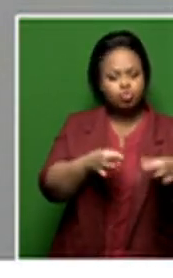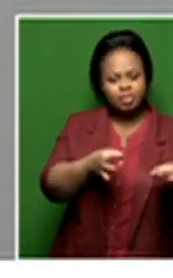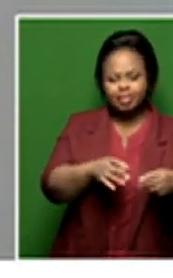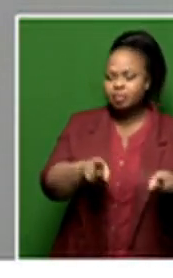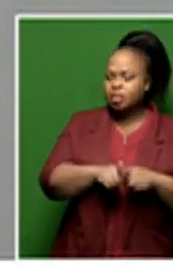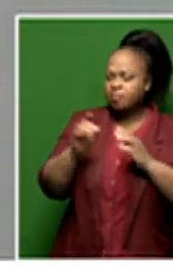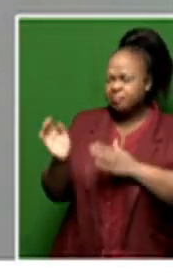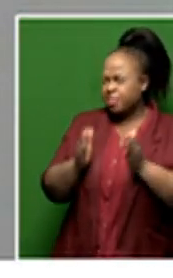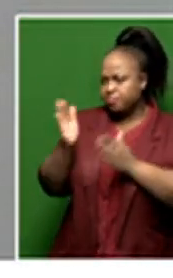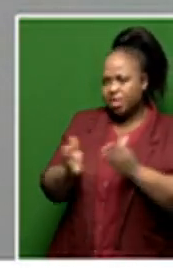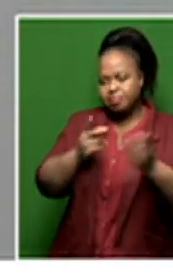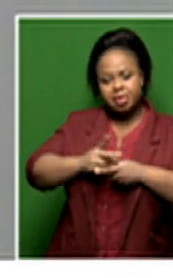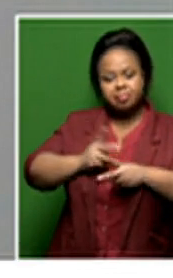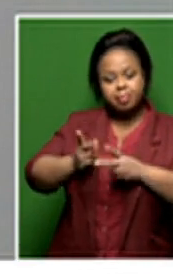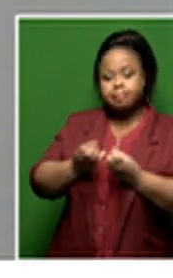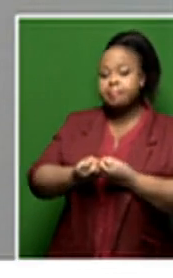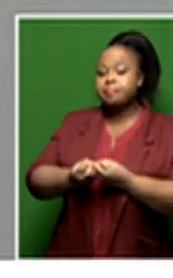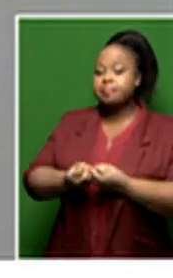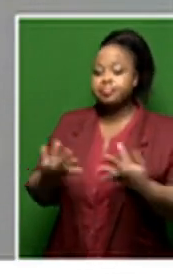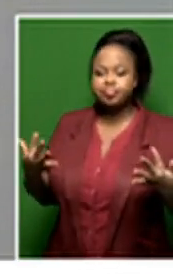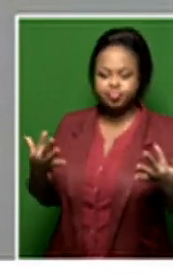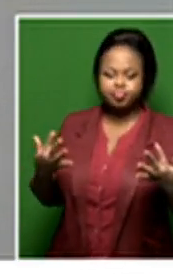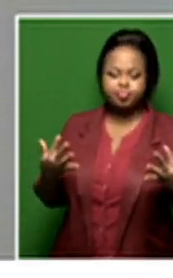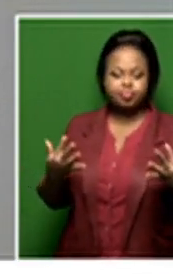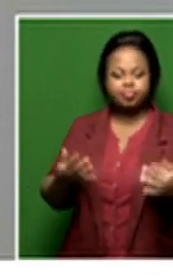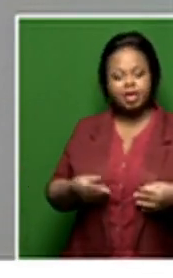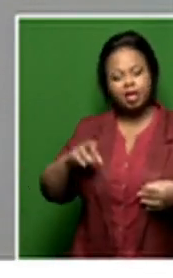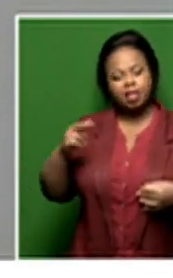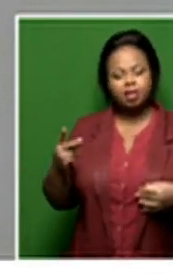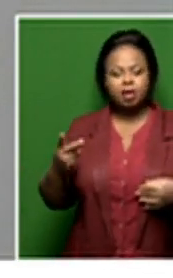arranged a lot of, you know,